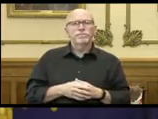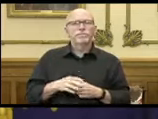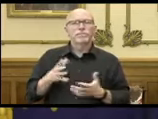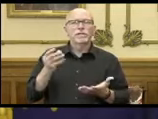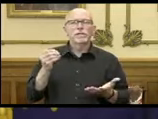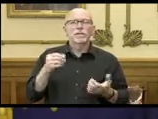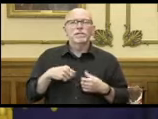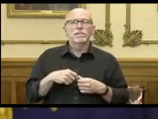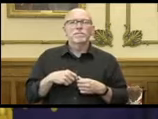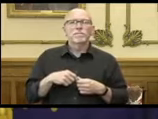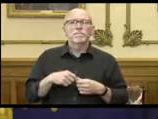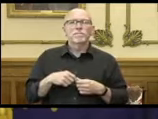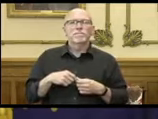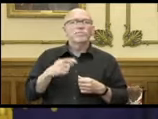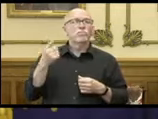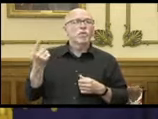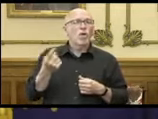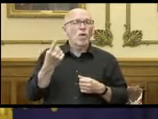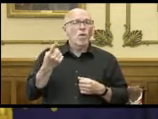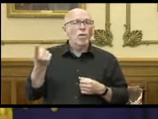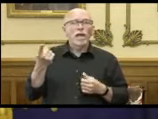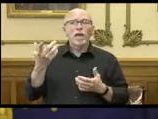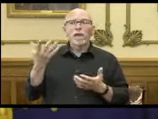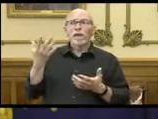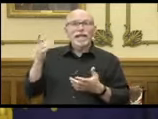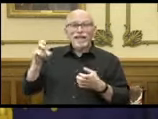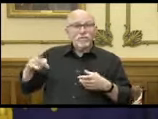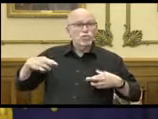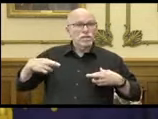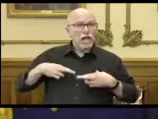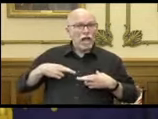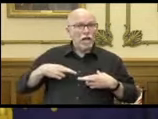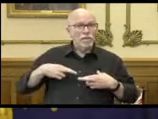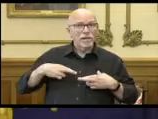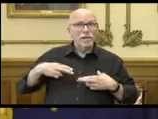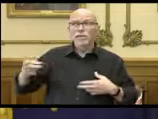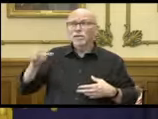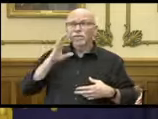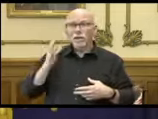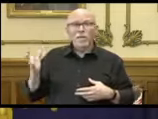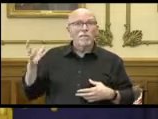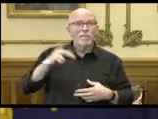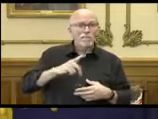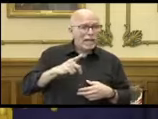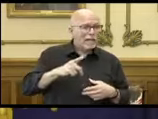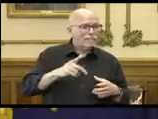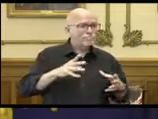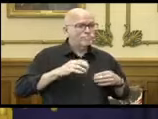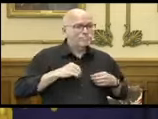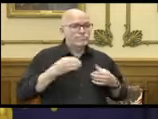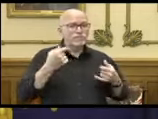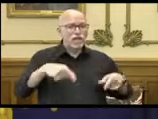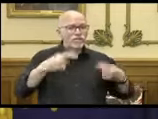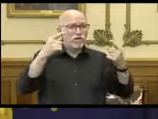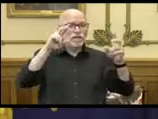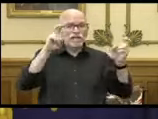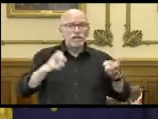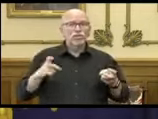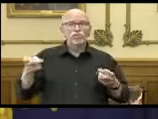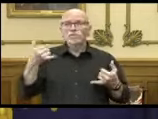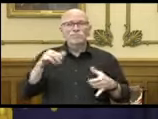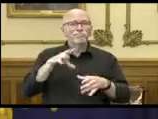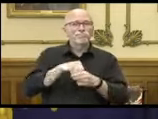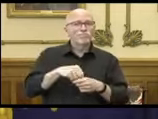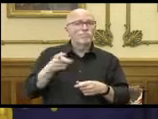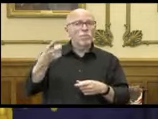to always answer the call, even in retirement, to come back and take on some really thorny, controversial issues. A guy that I